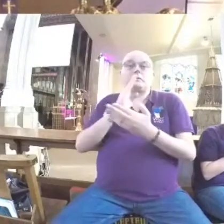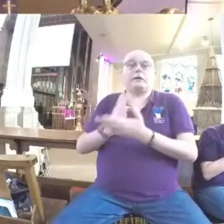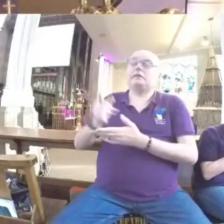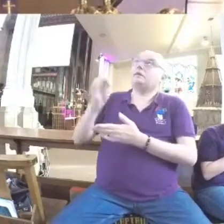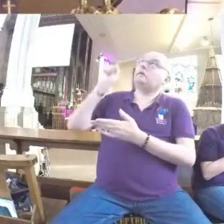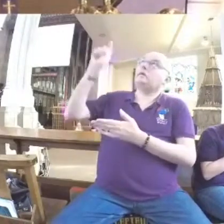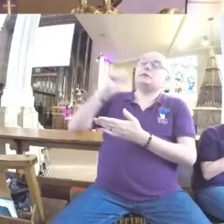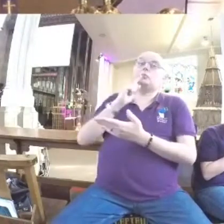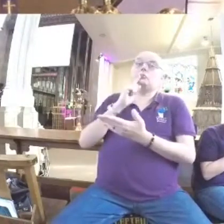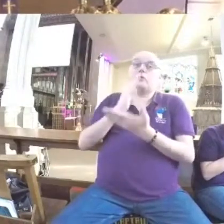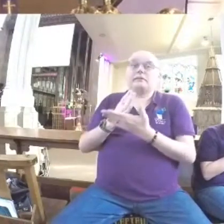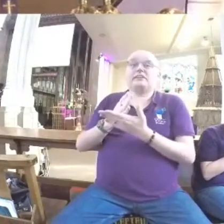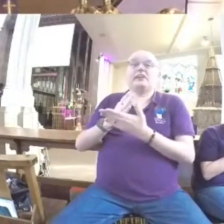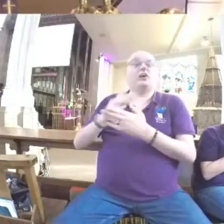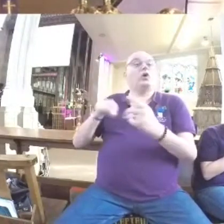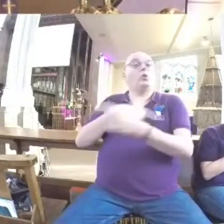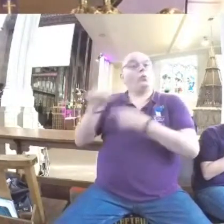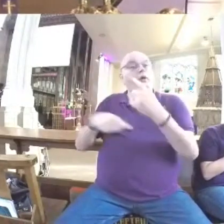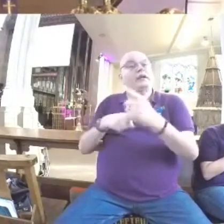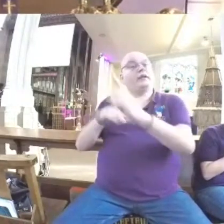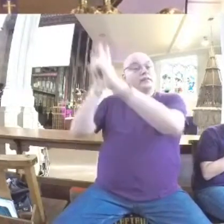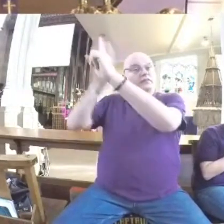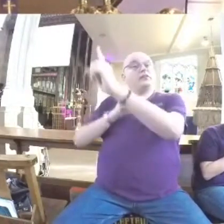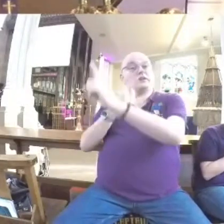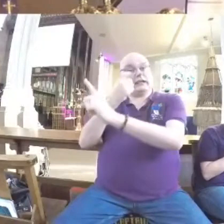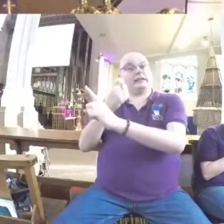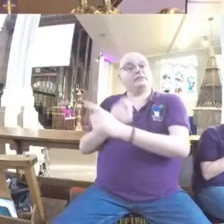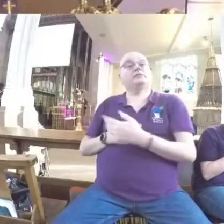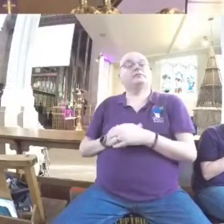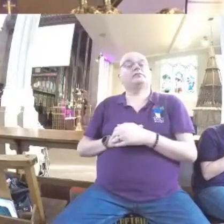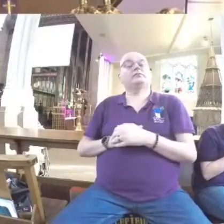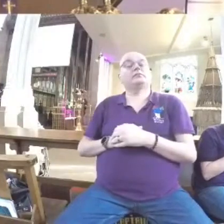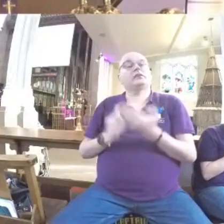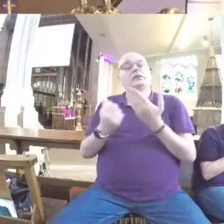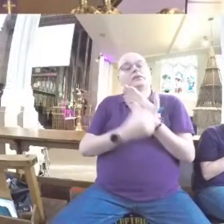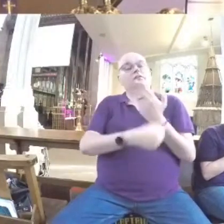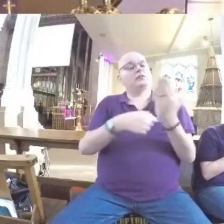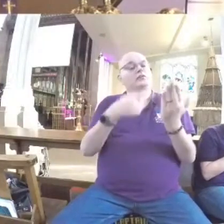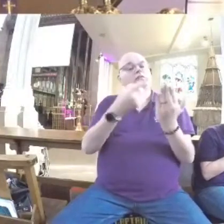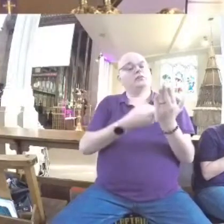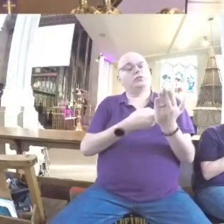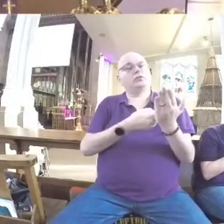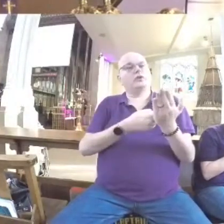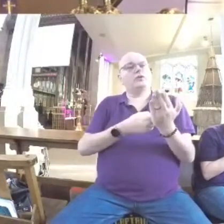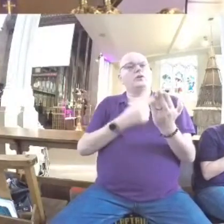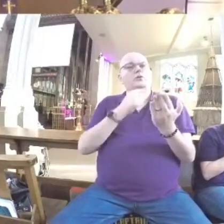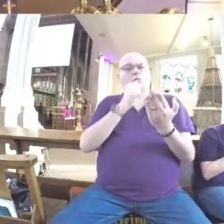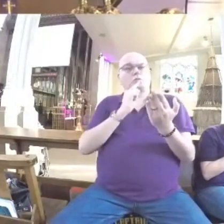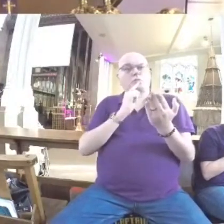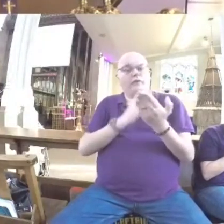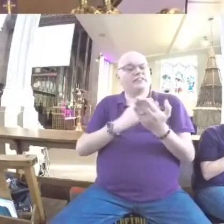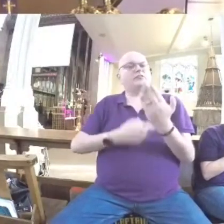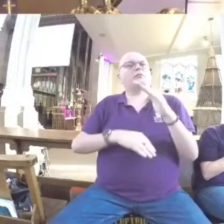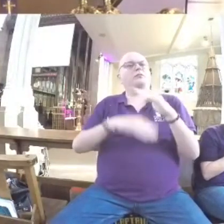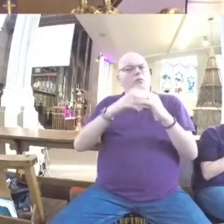is an example to us that we can have faith in God's promises to. And the Bible is full of God's promises, and his